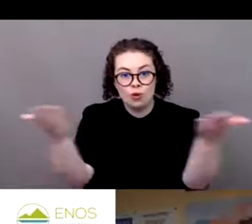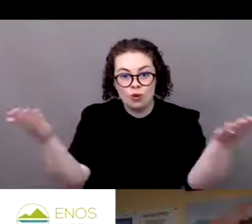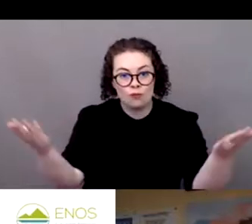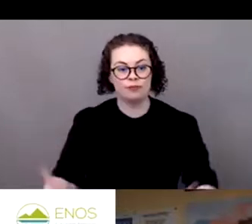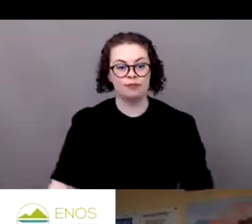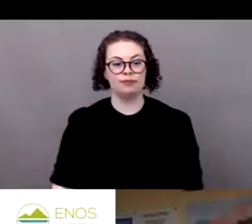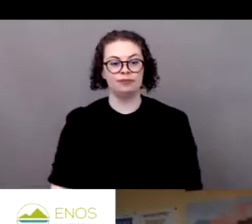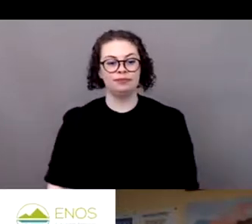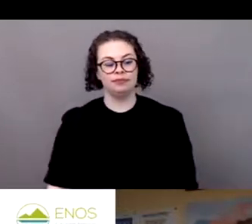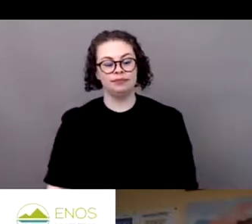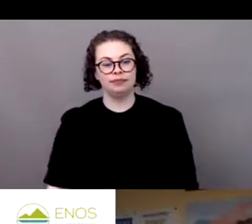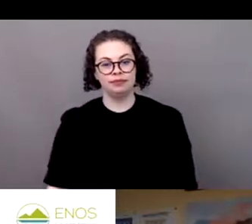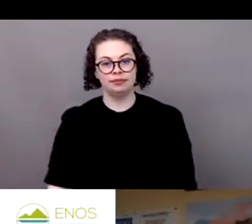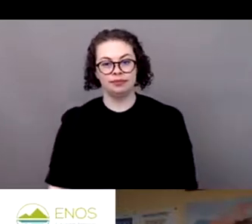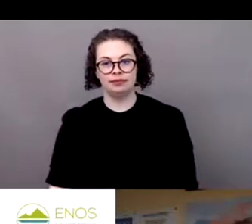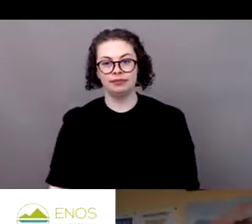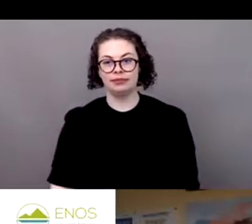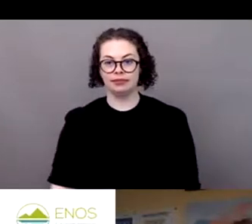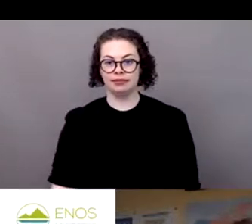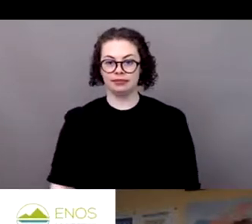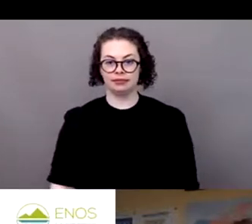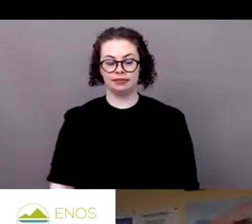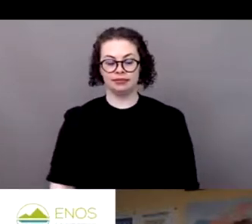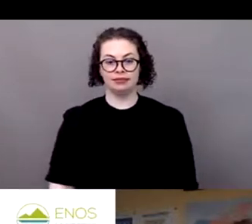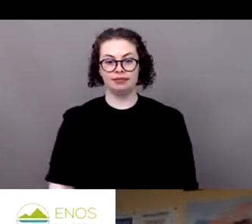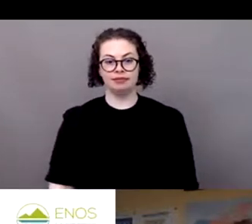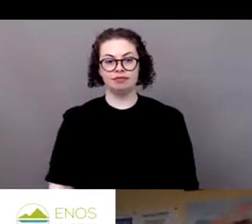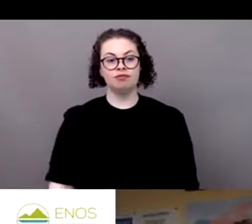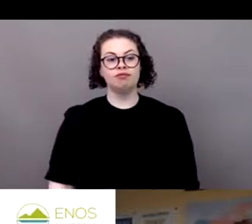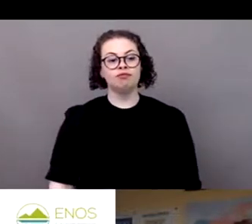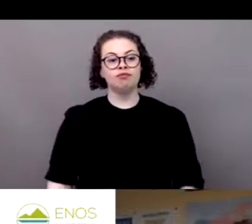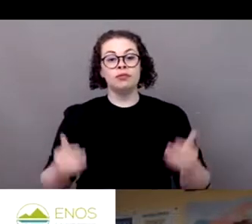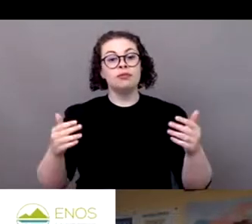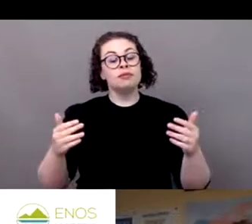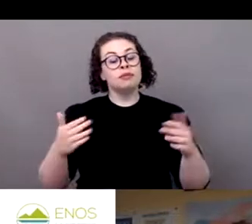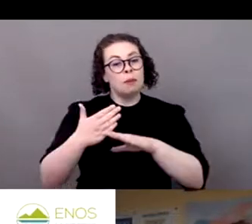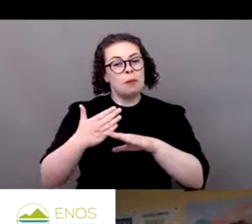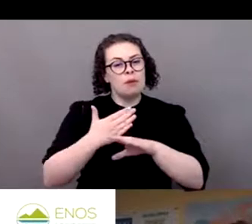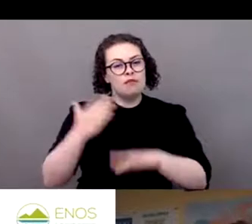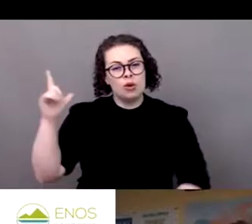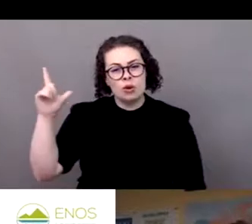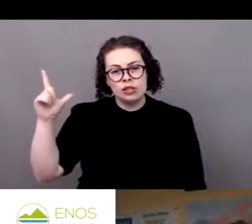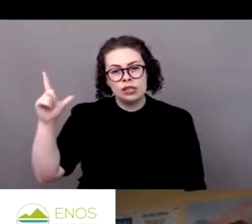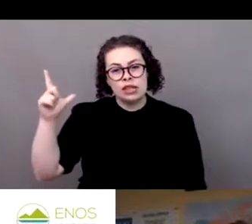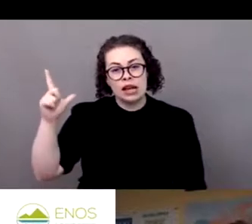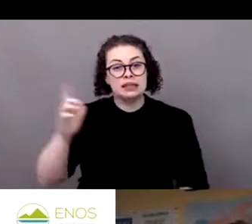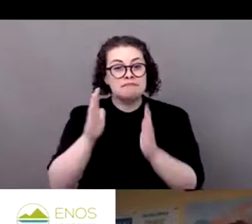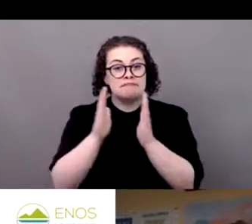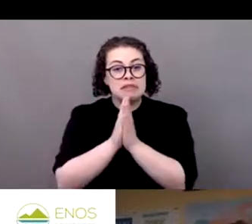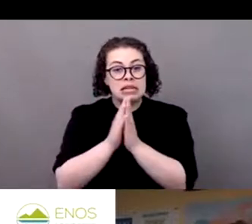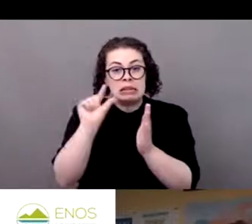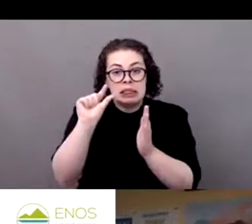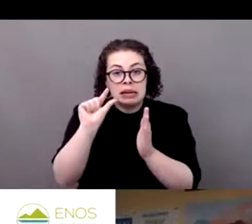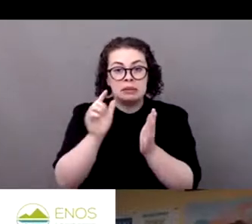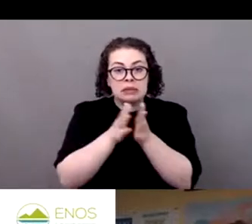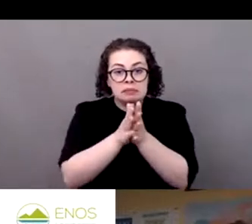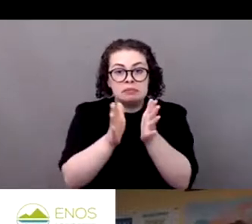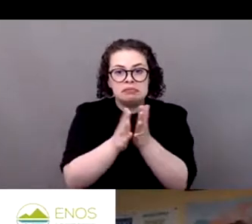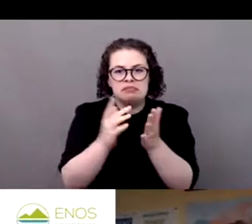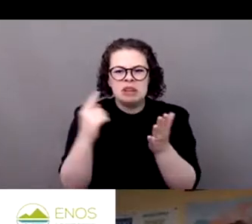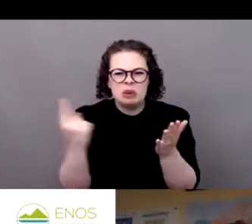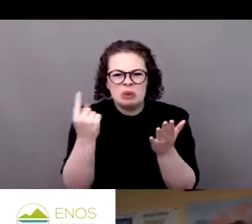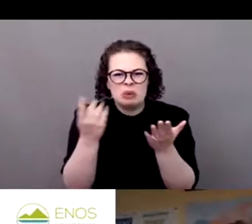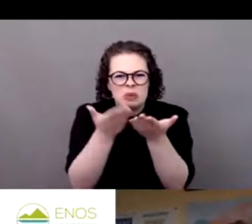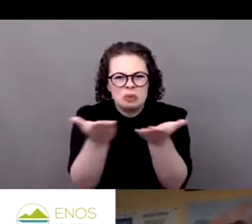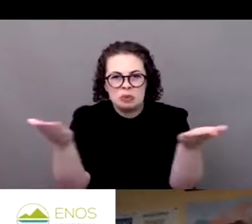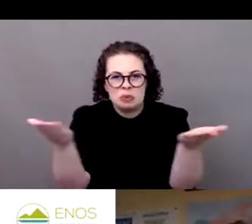Before we begin, I will ask you to present yourself quickly, just